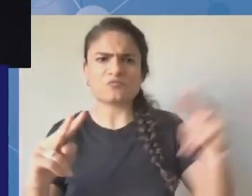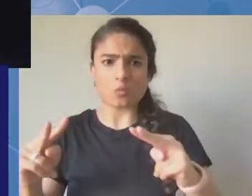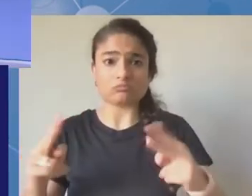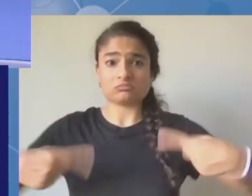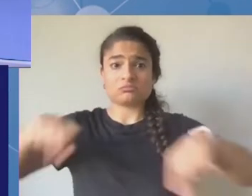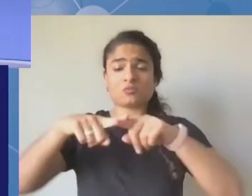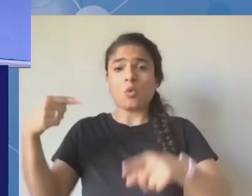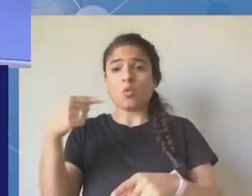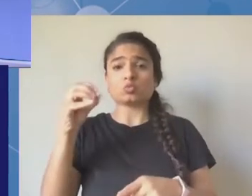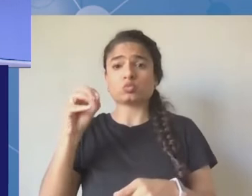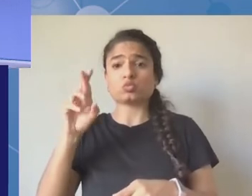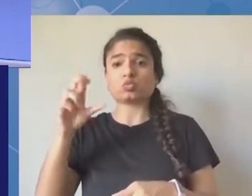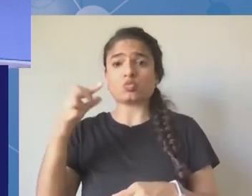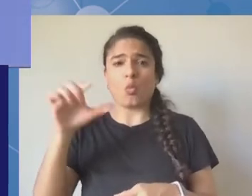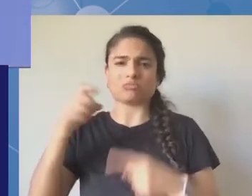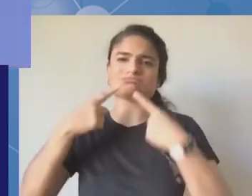Please.